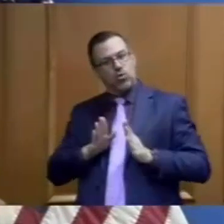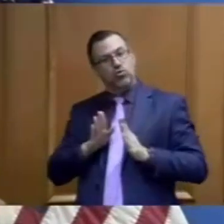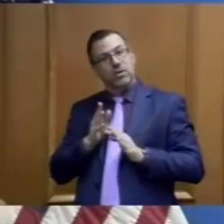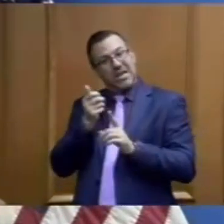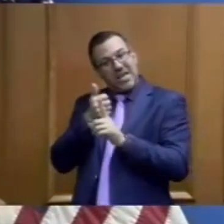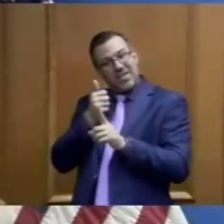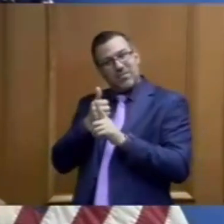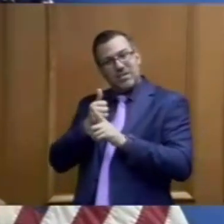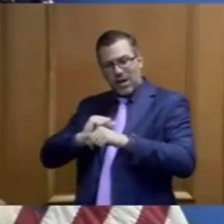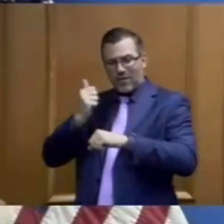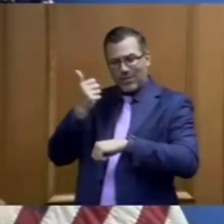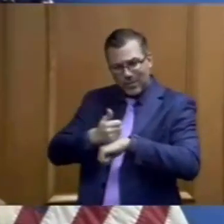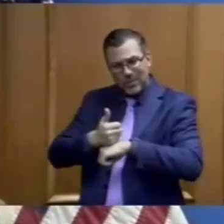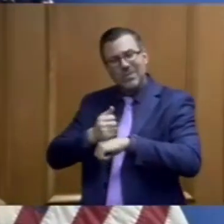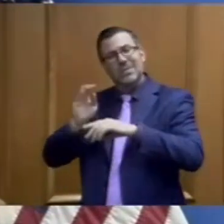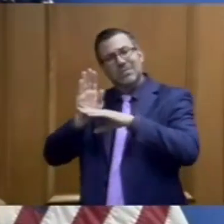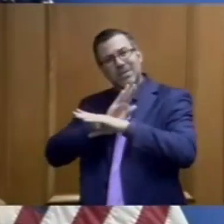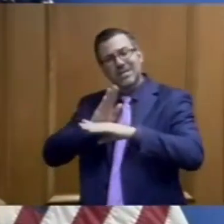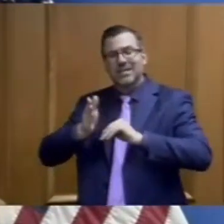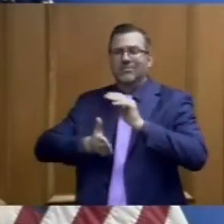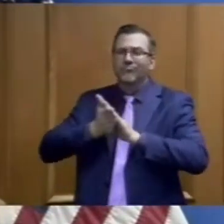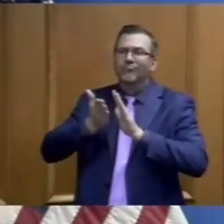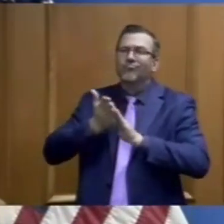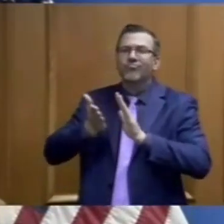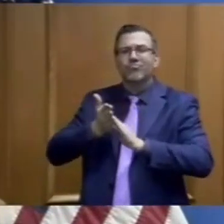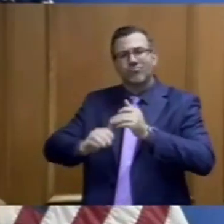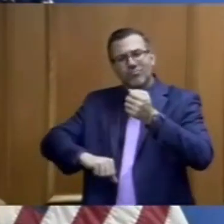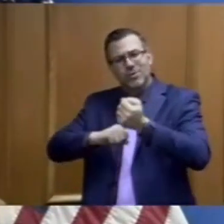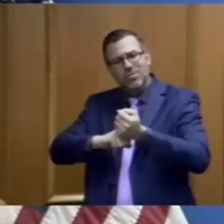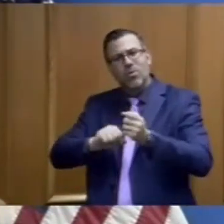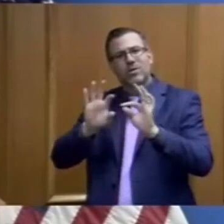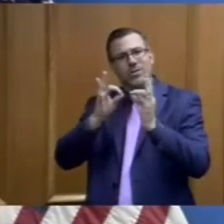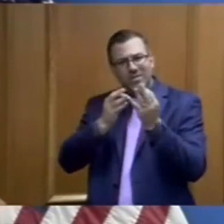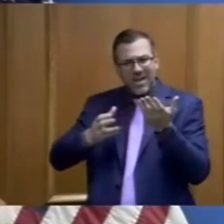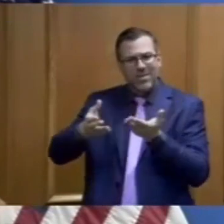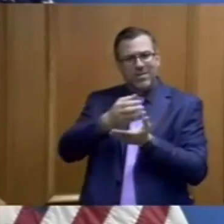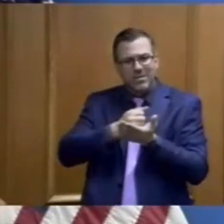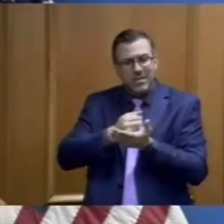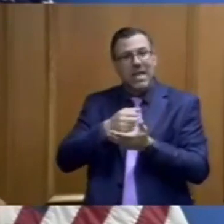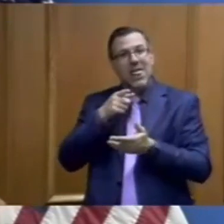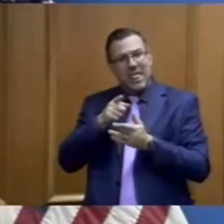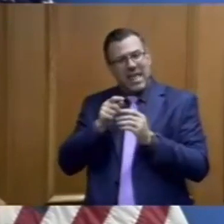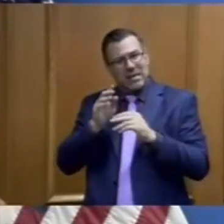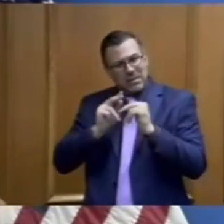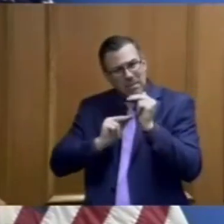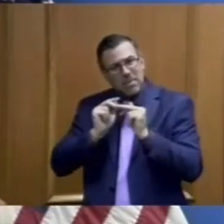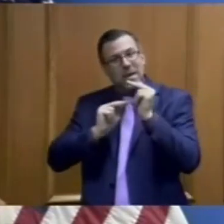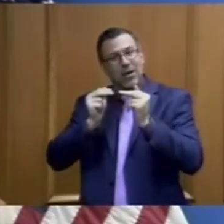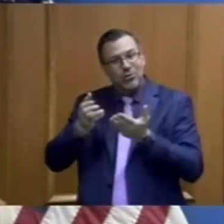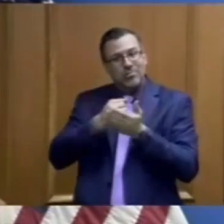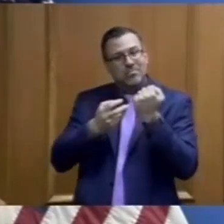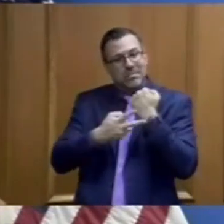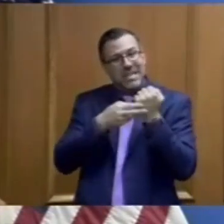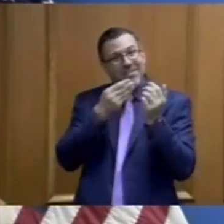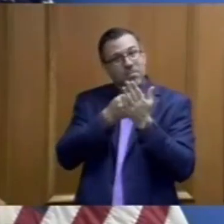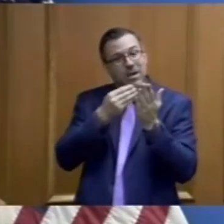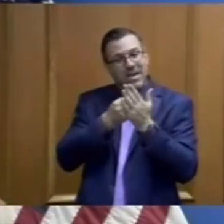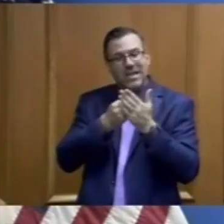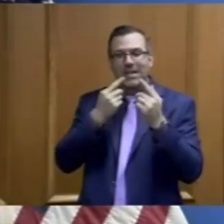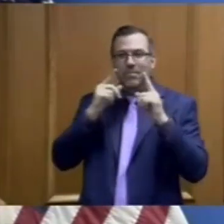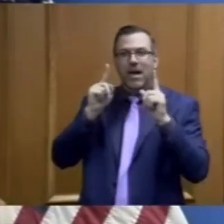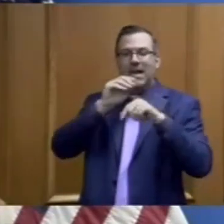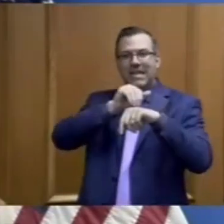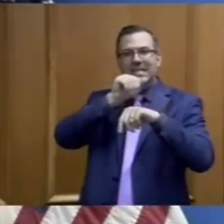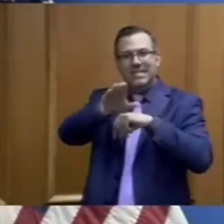and that's been their livelihood and it has been what they have built up to send their kids to college or to pay